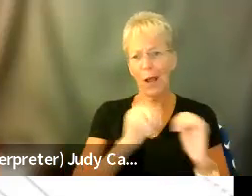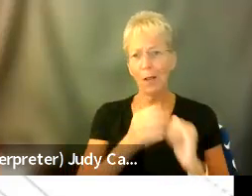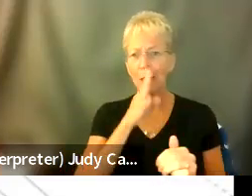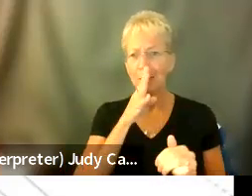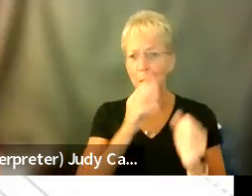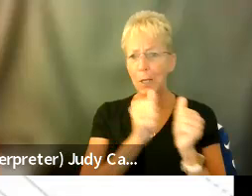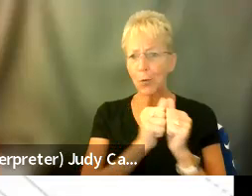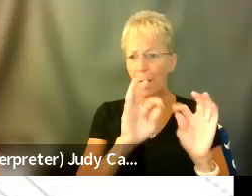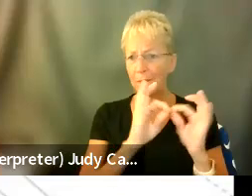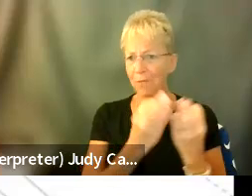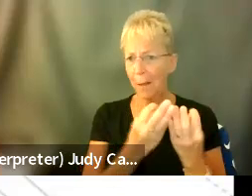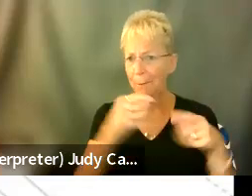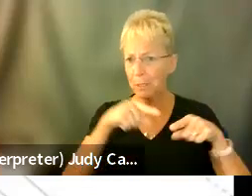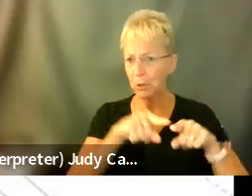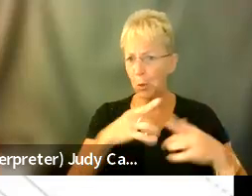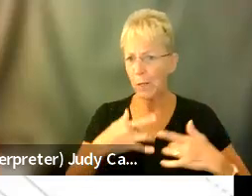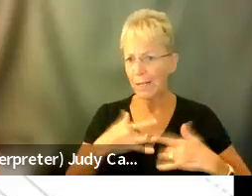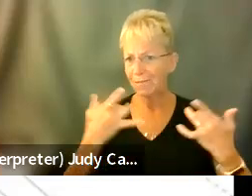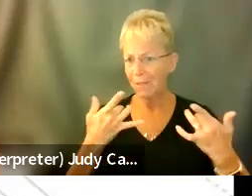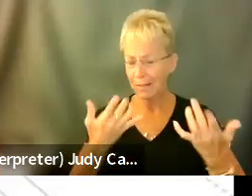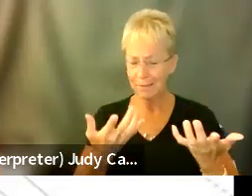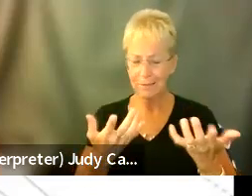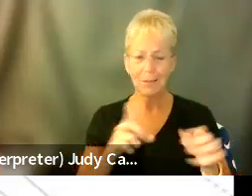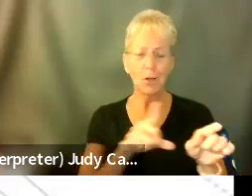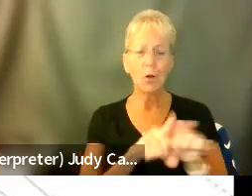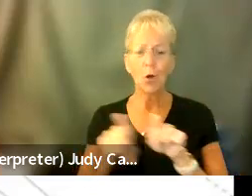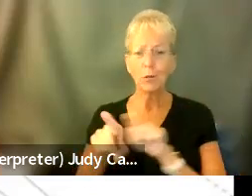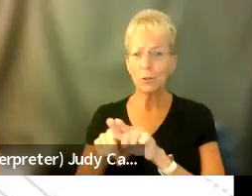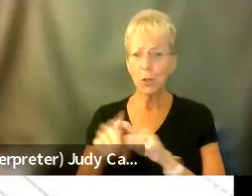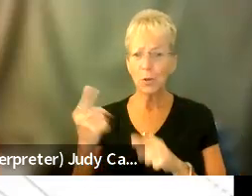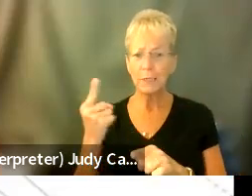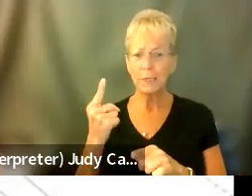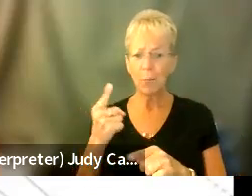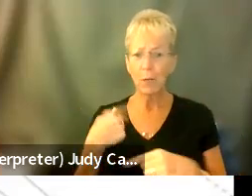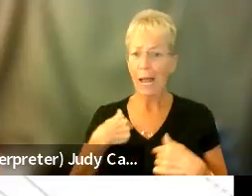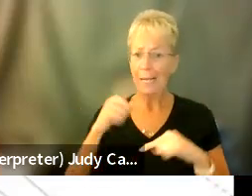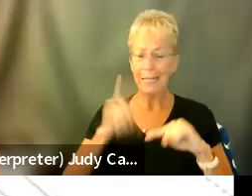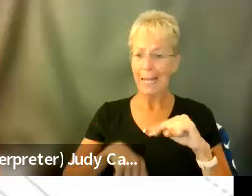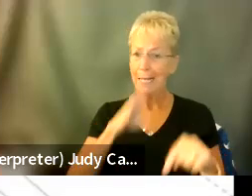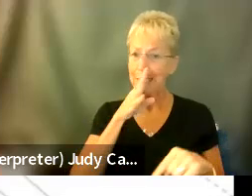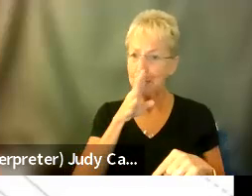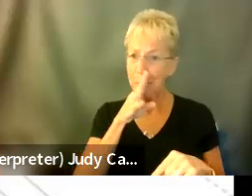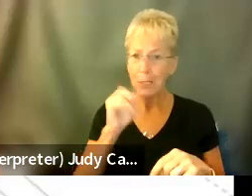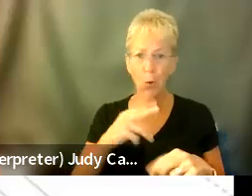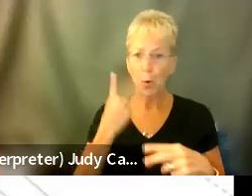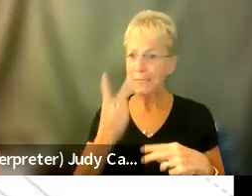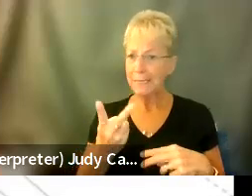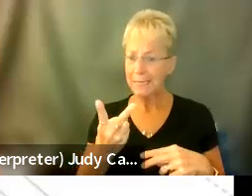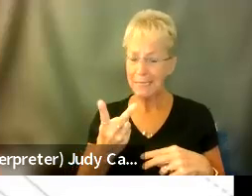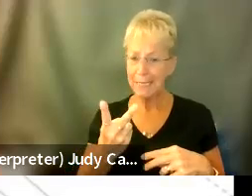family during events like this. And also as someone that can't speak or see, um,